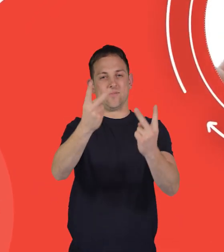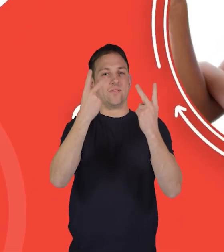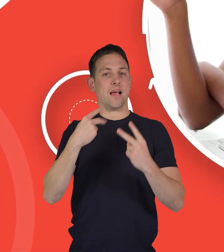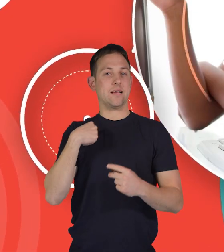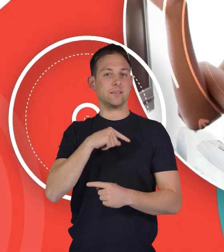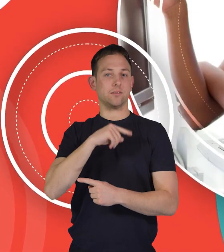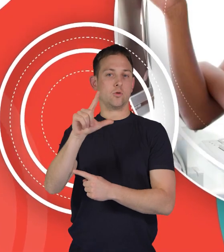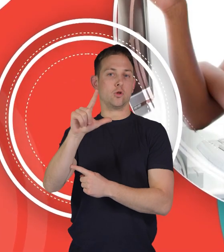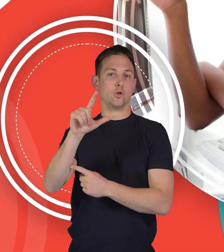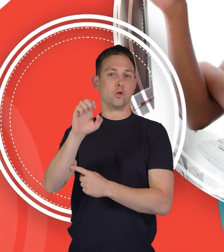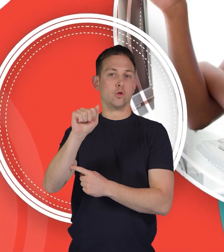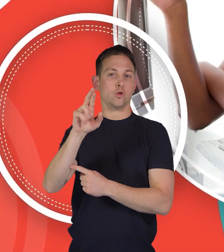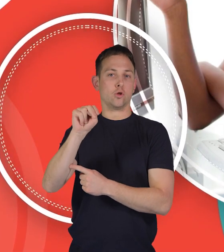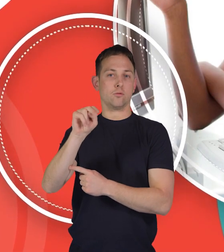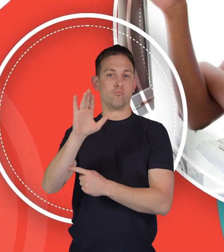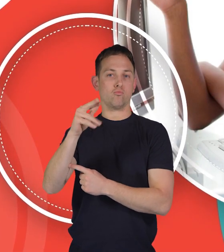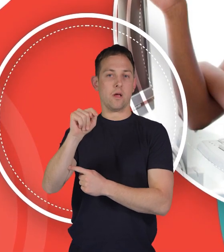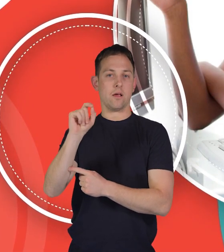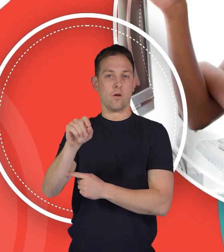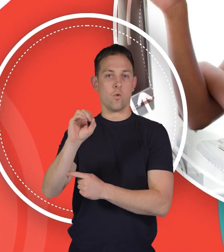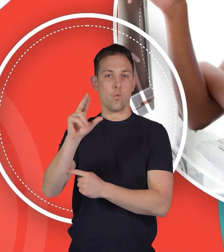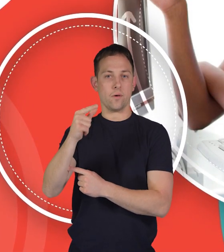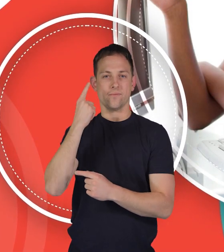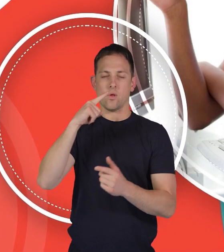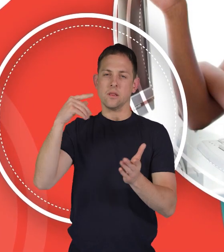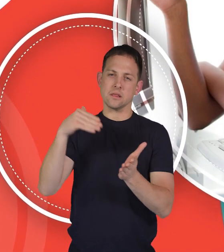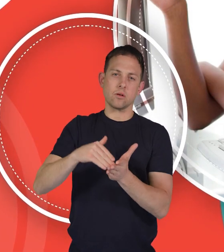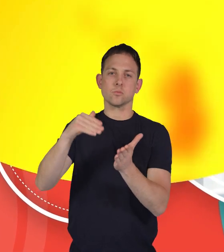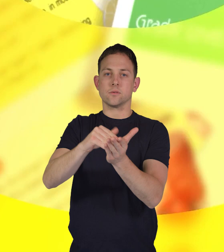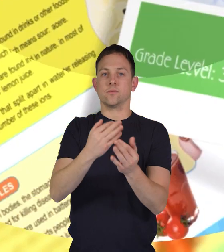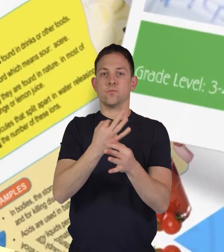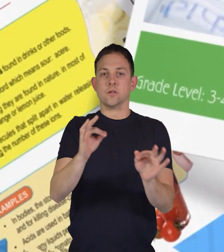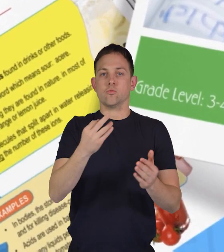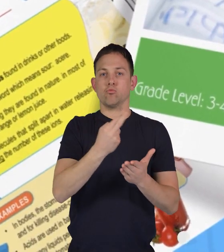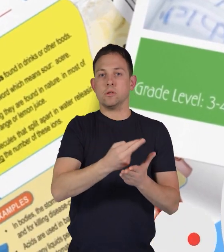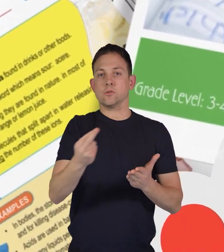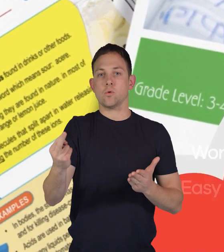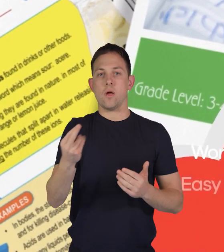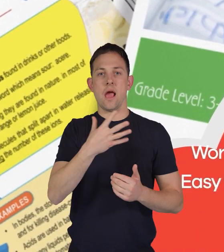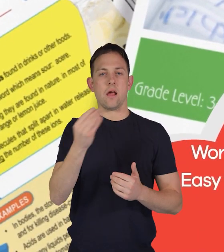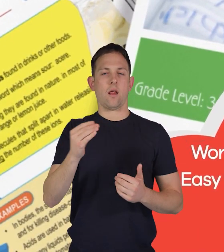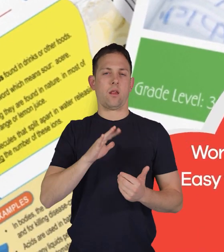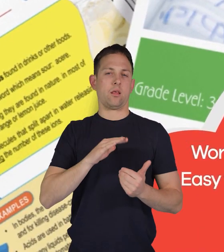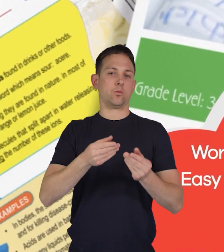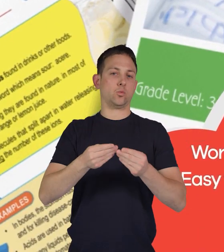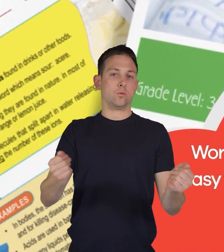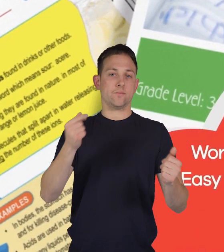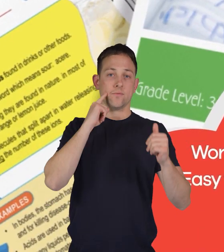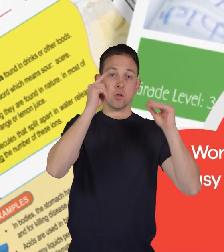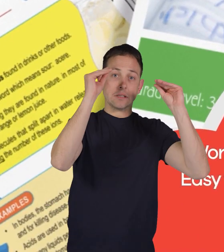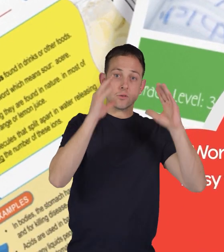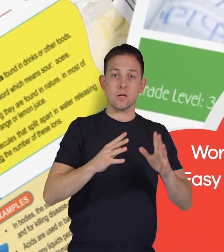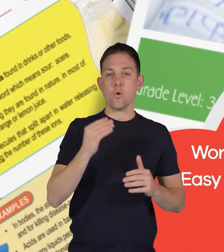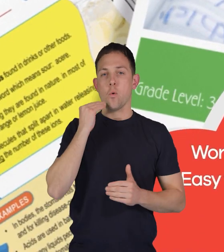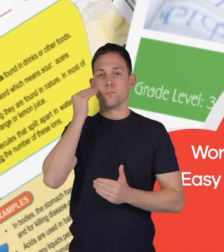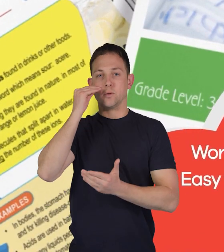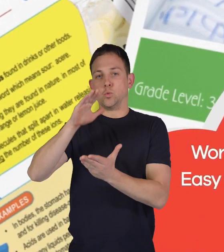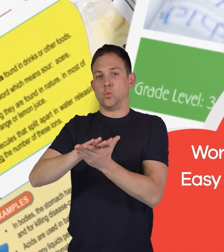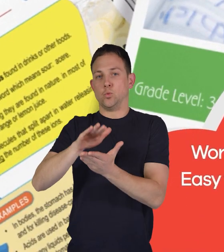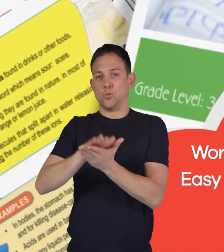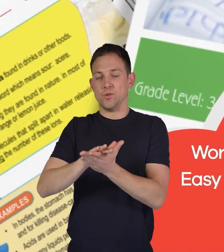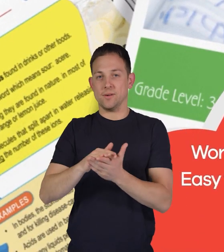learnbright.org for thousands of free resources resources and turnkey solutions for teachers and